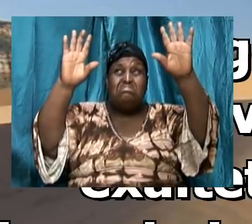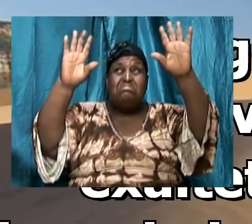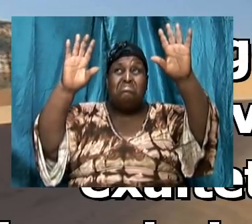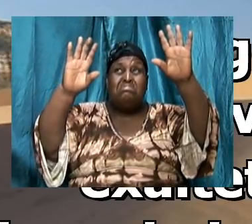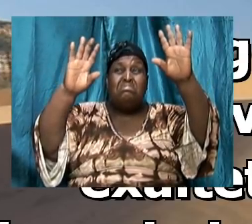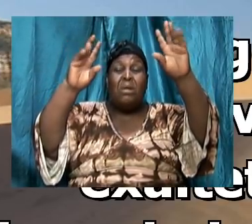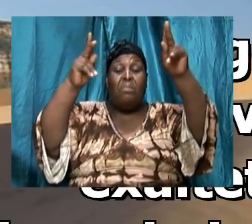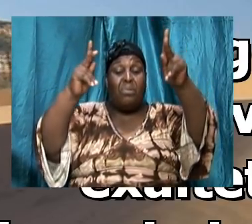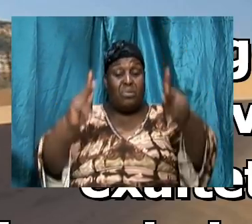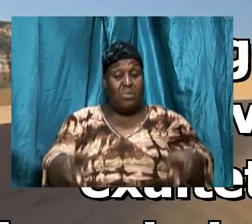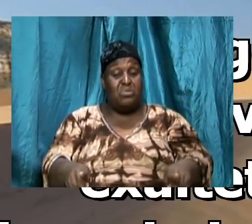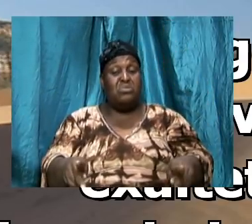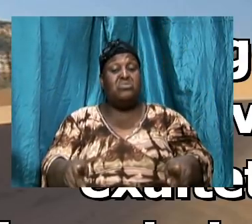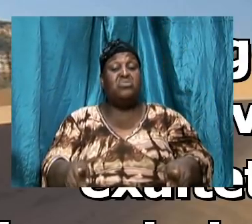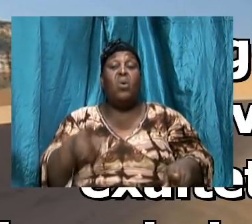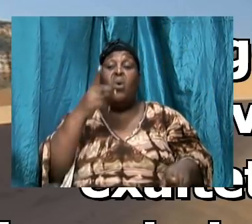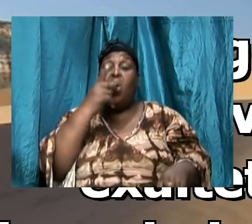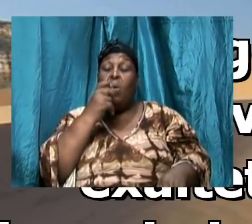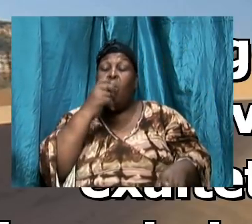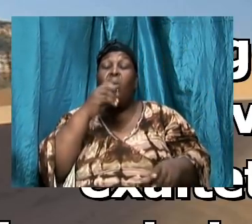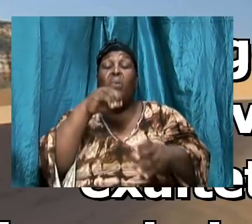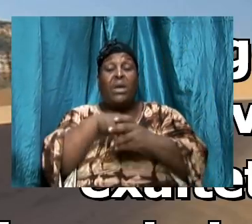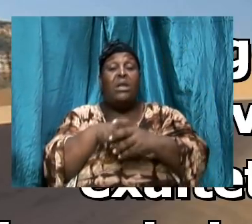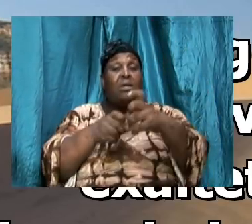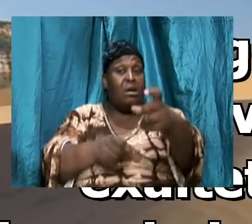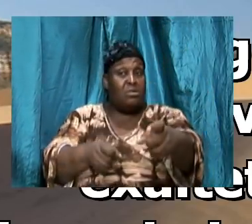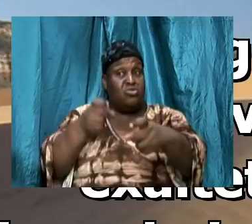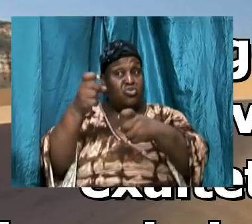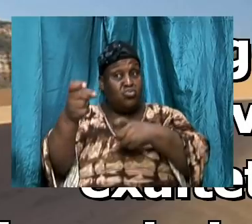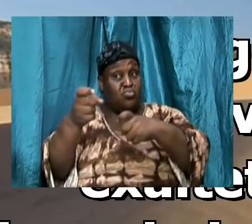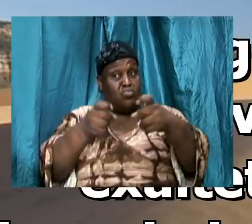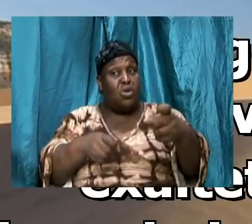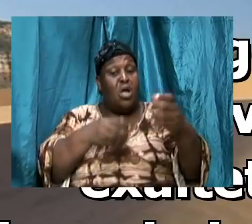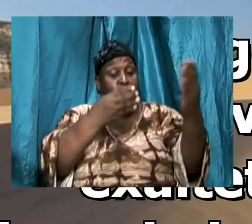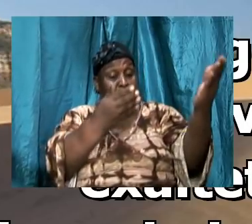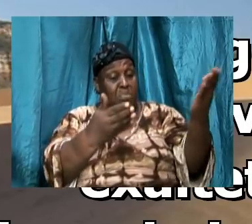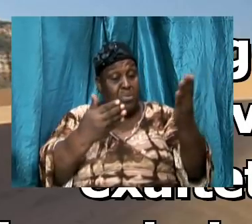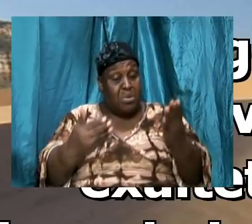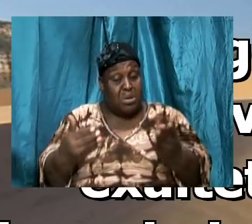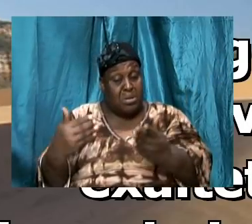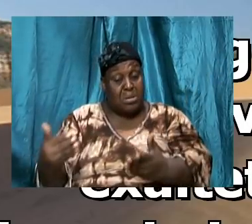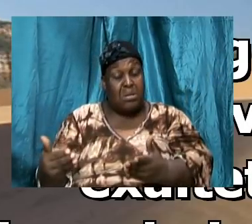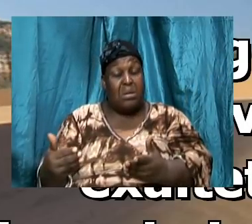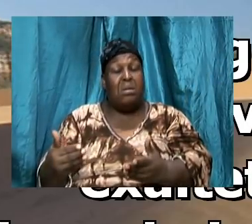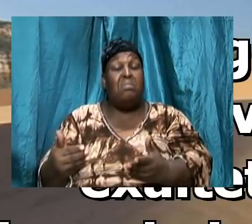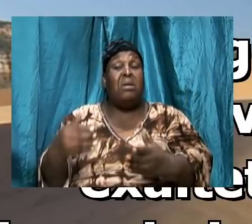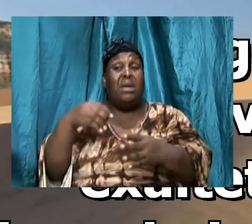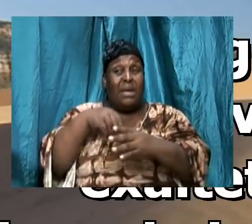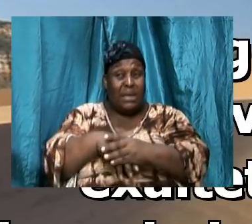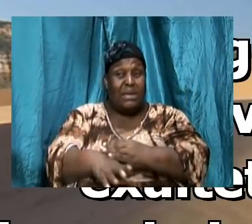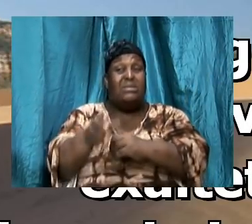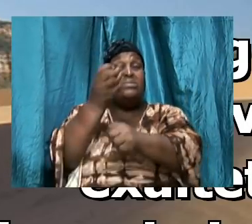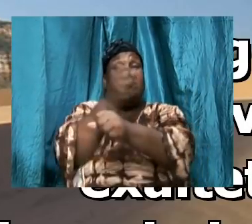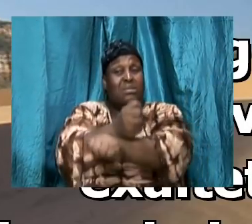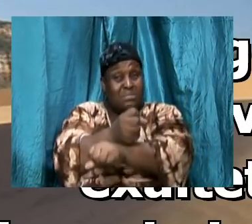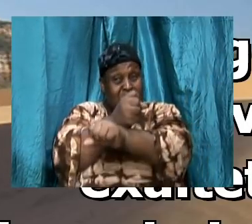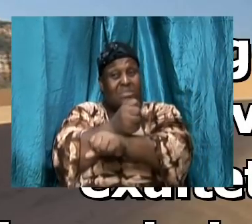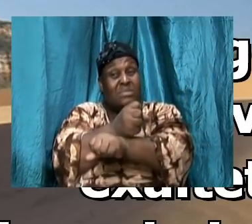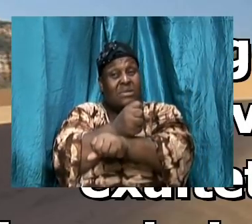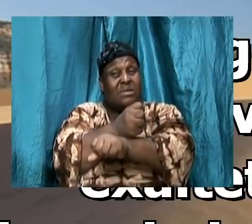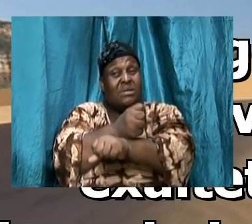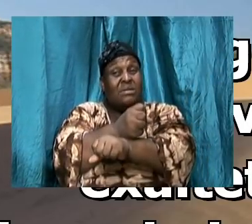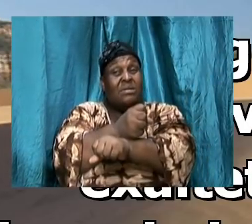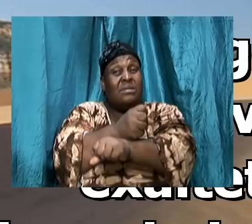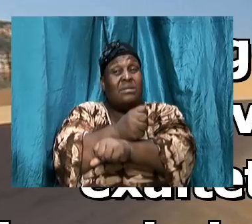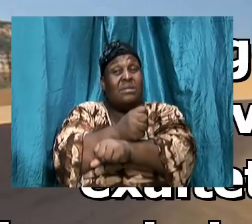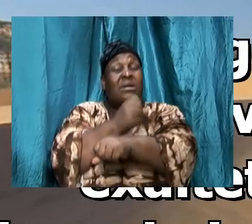stronghold and bring them into that subjection will be none other than Satan himself, the accuser of the brethren.